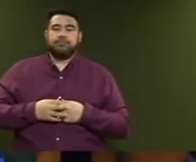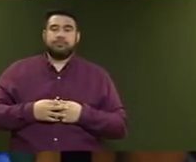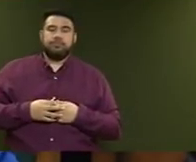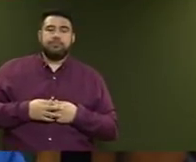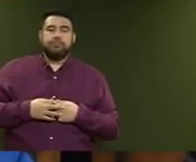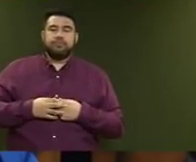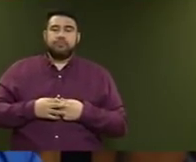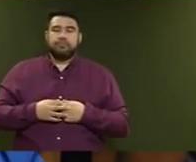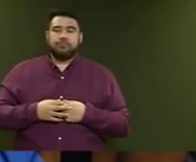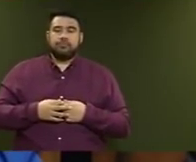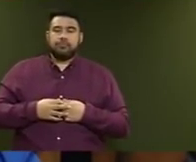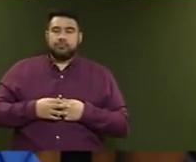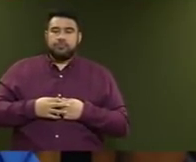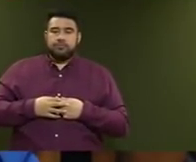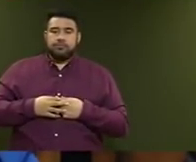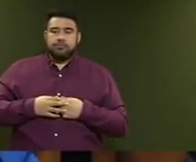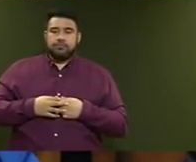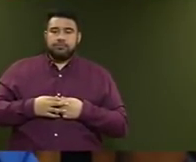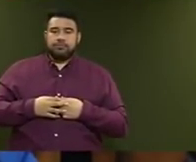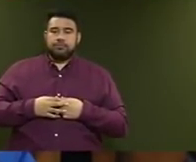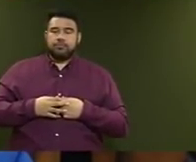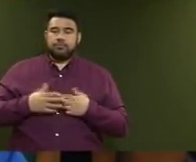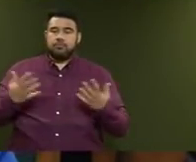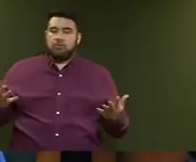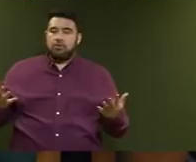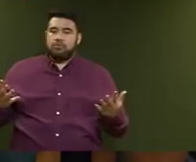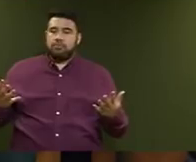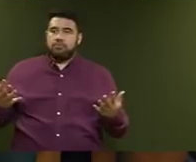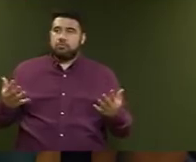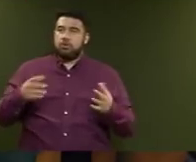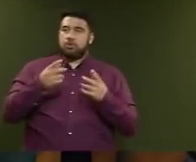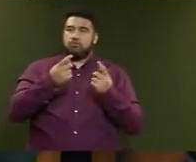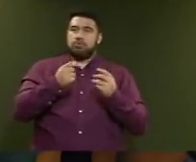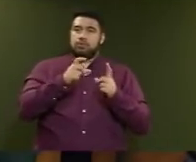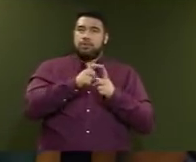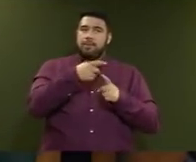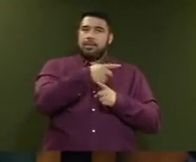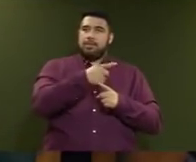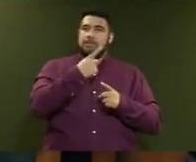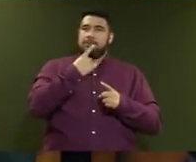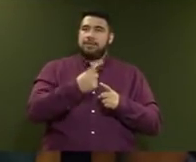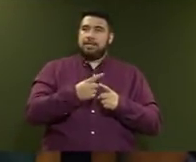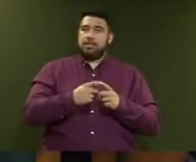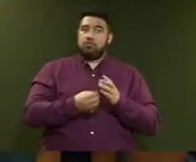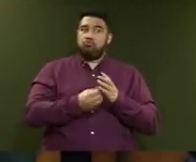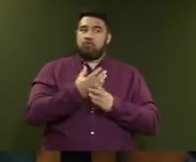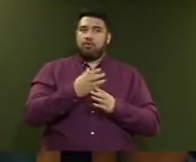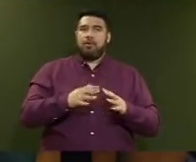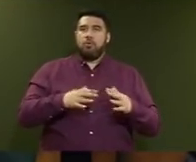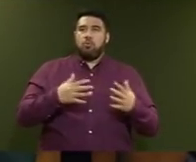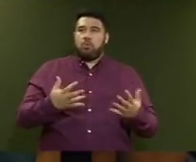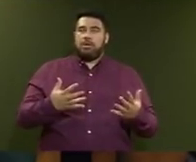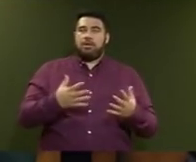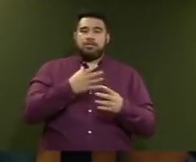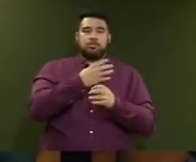Does she accept the weaker growth foreshadowed by Treasury and the decline in GDP per